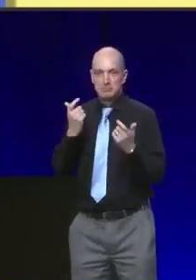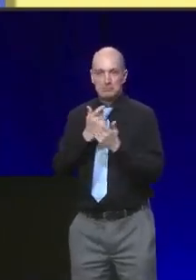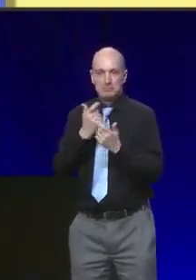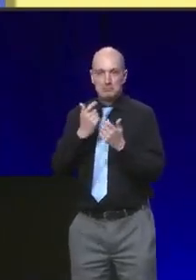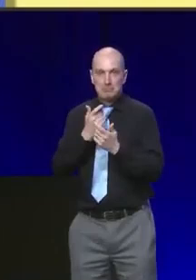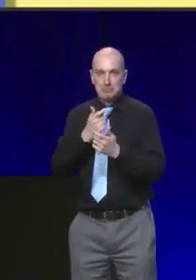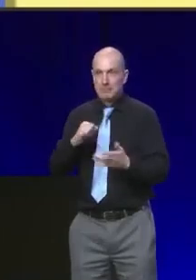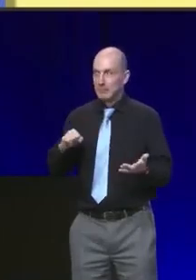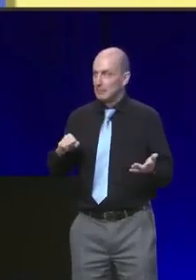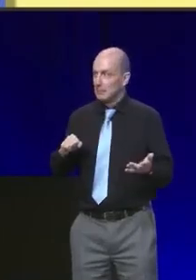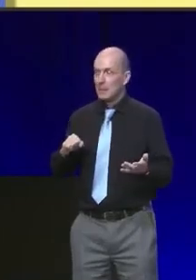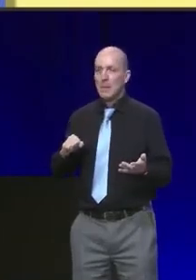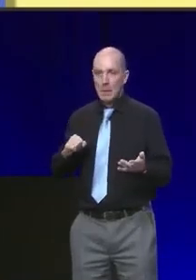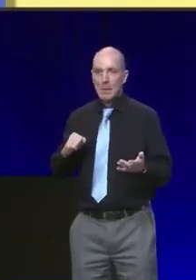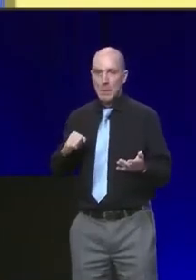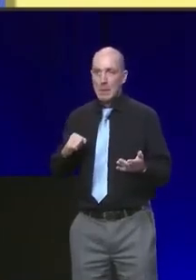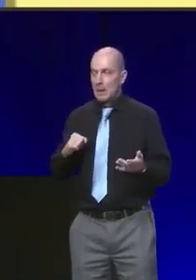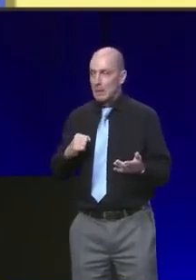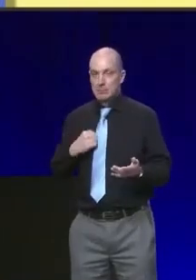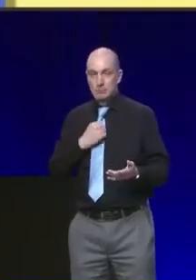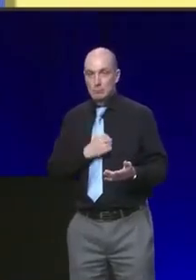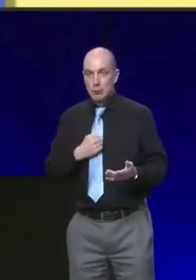Delegates, I went to the pub.